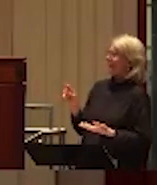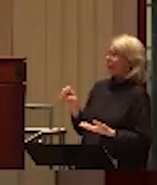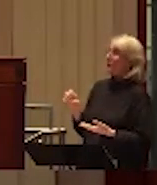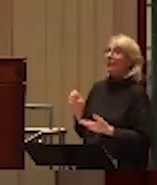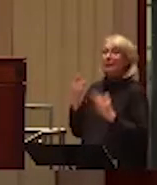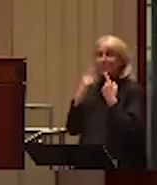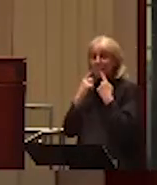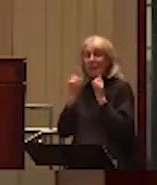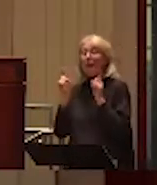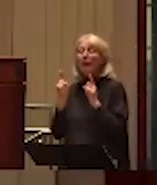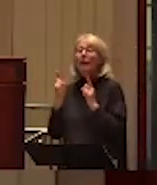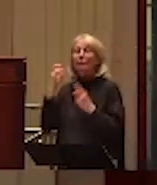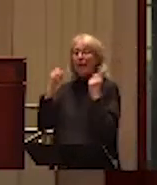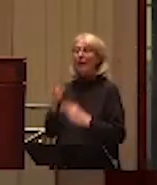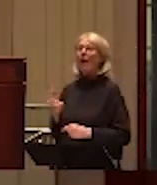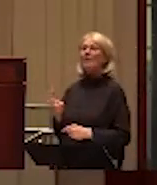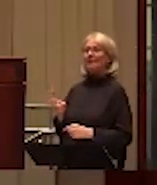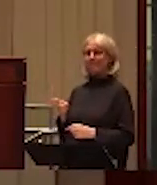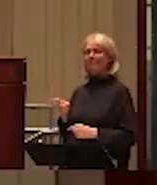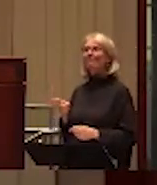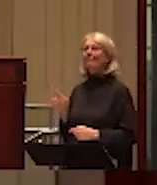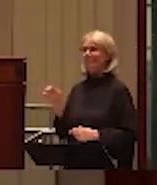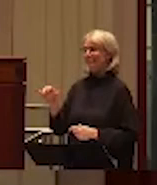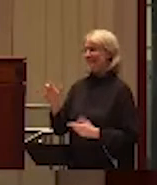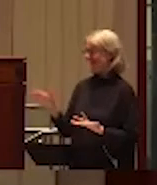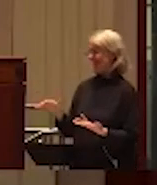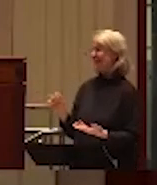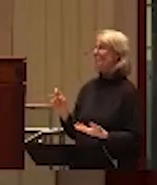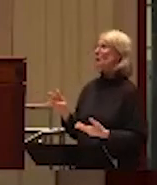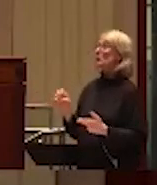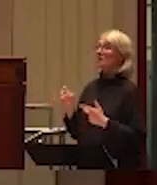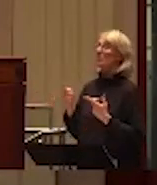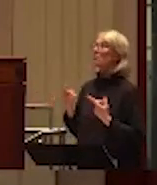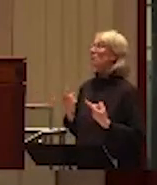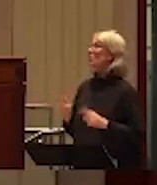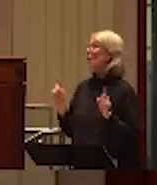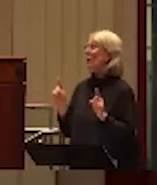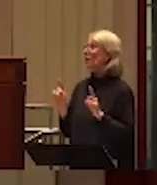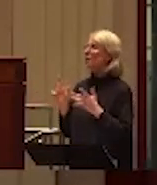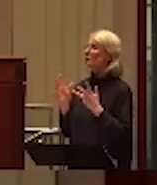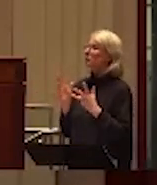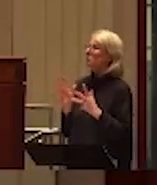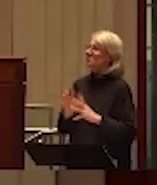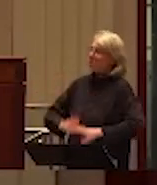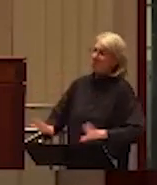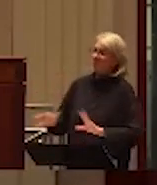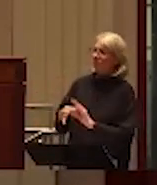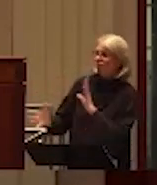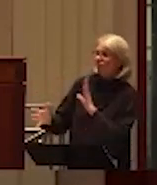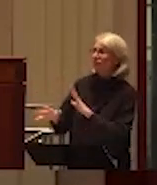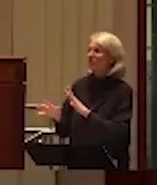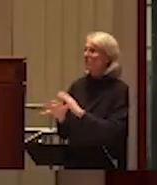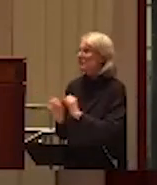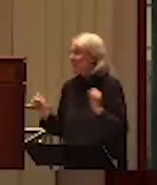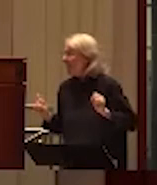to that conclusion that it was and eventually was able to exit the relationship in a safe way and was able to